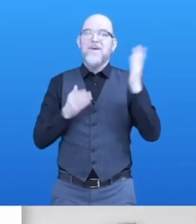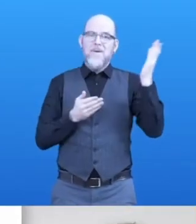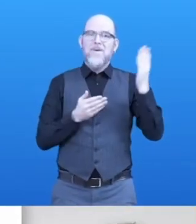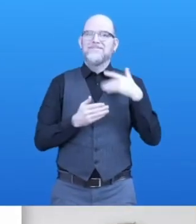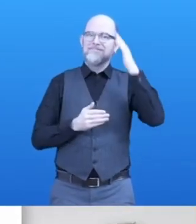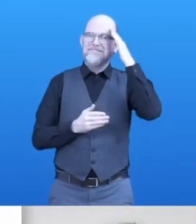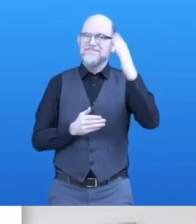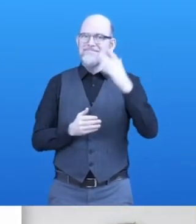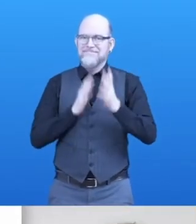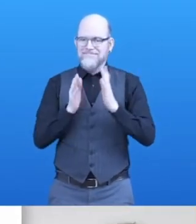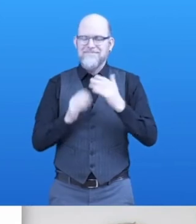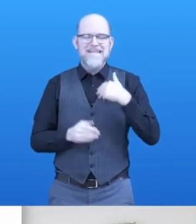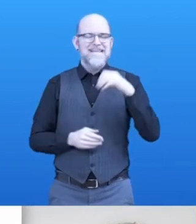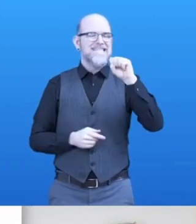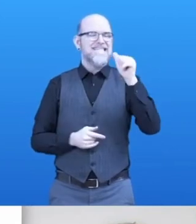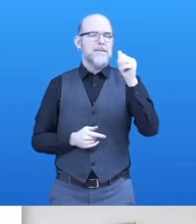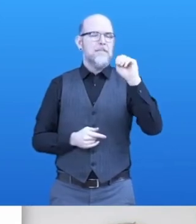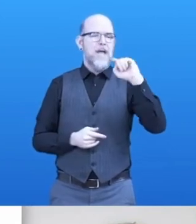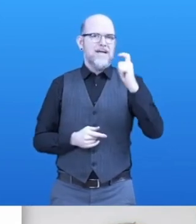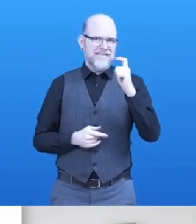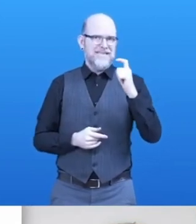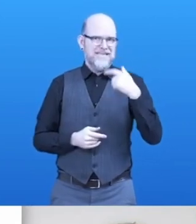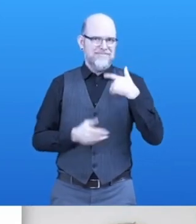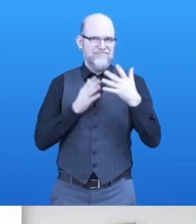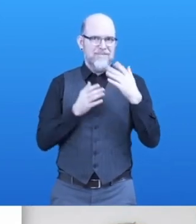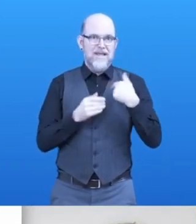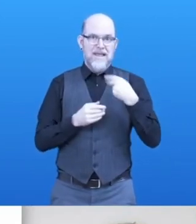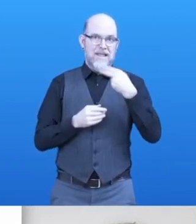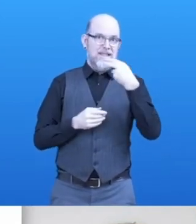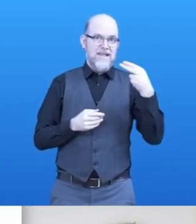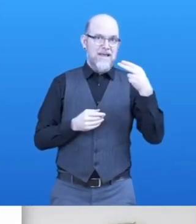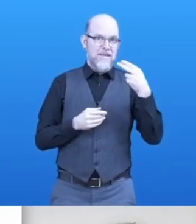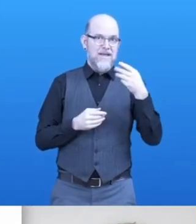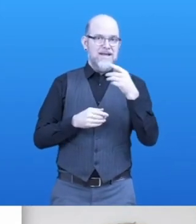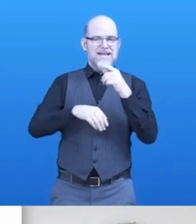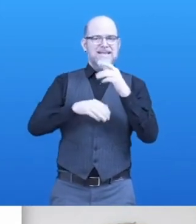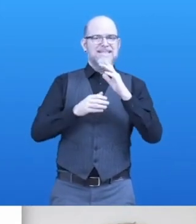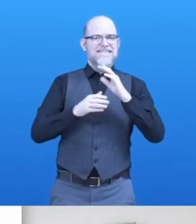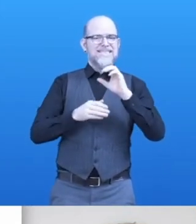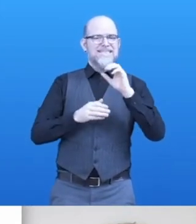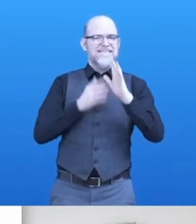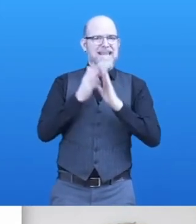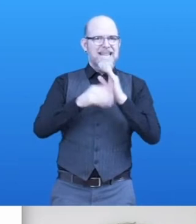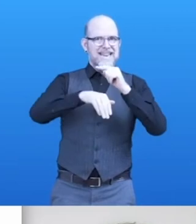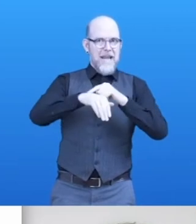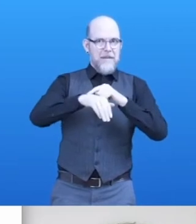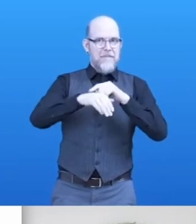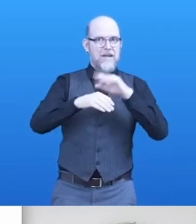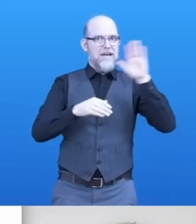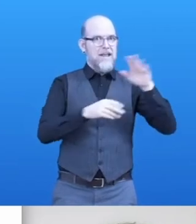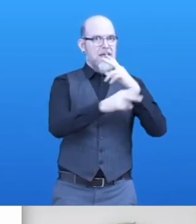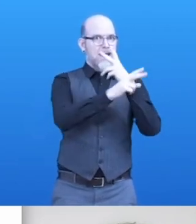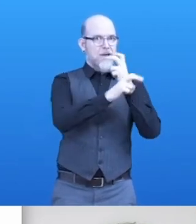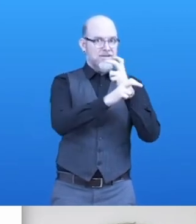and I am from the company Syntime based in Vienna, Austria. I will present you Symax, our sign language avatar system